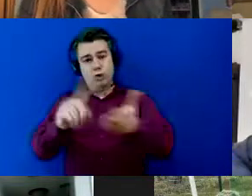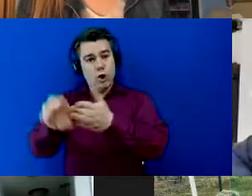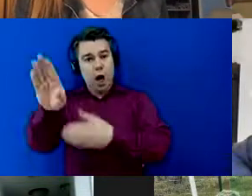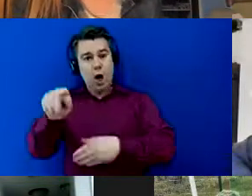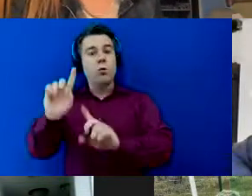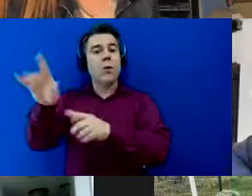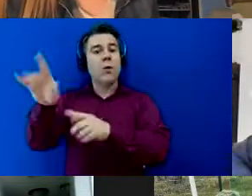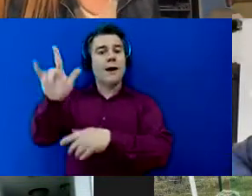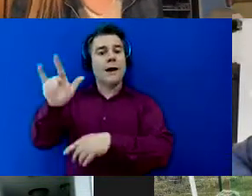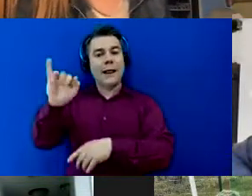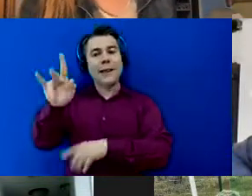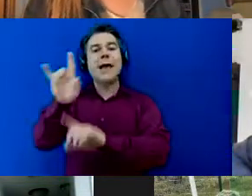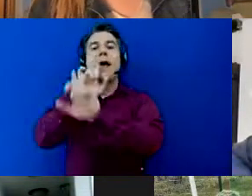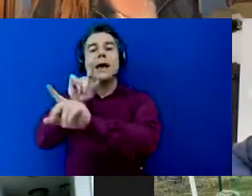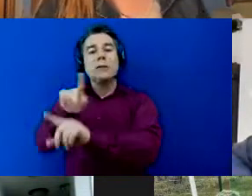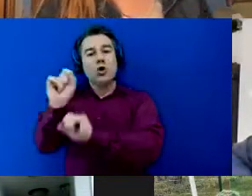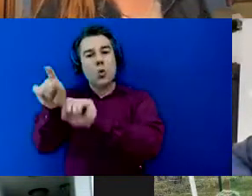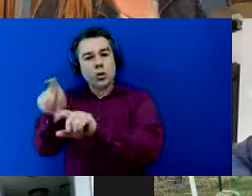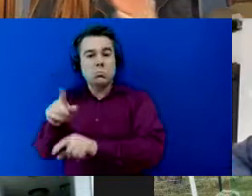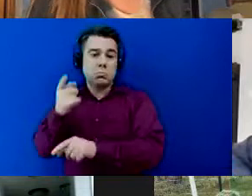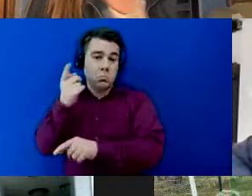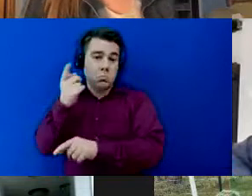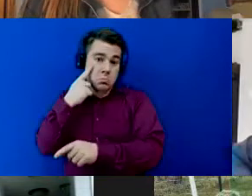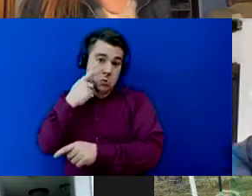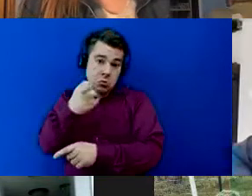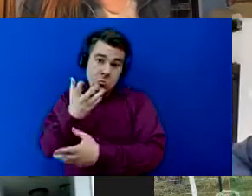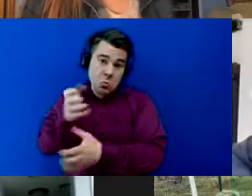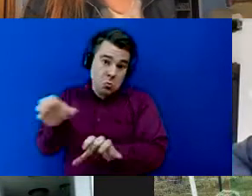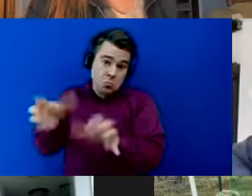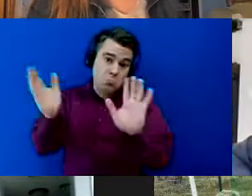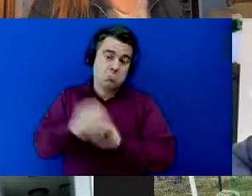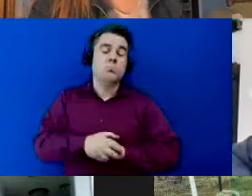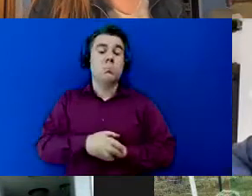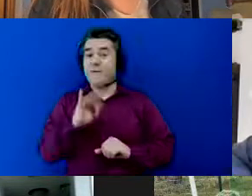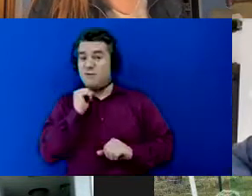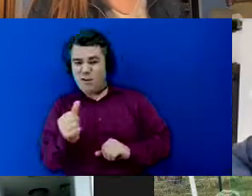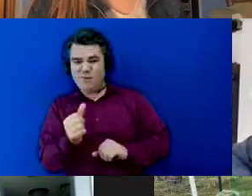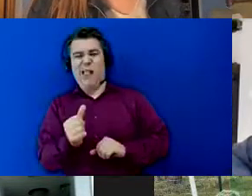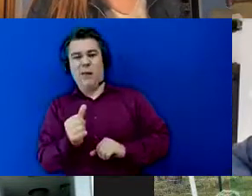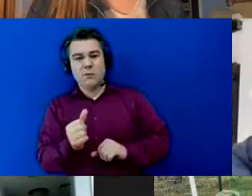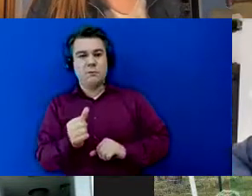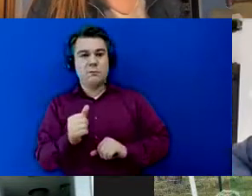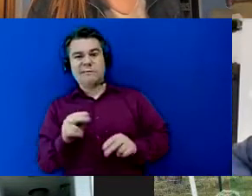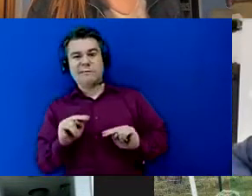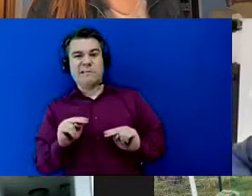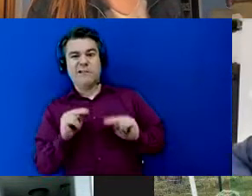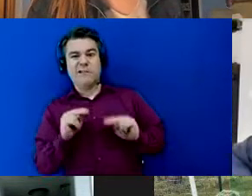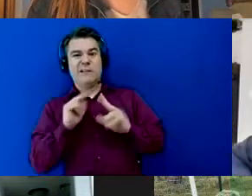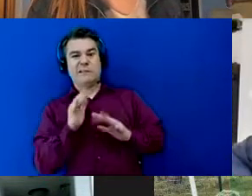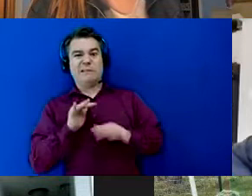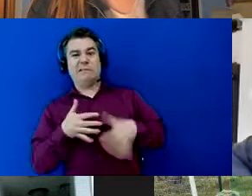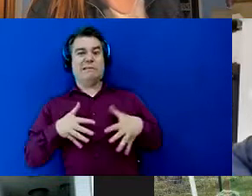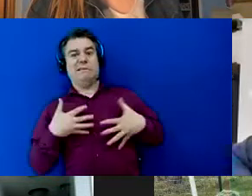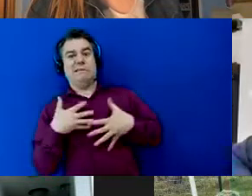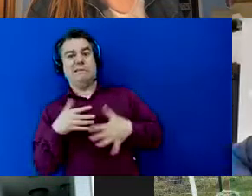answer the questions and check it out and see if it's something you'd like to do um if not if you you know if it makes you nervous or anything like that no worries keep doing your